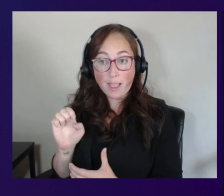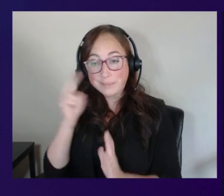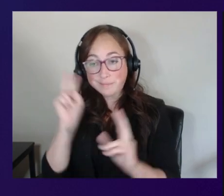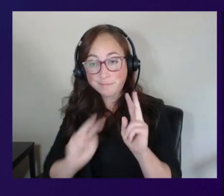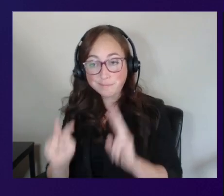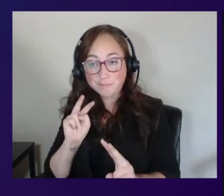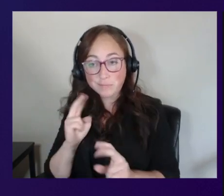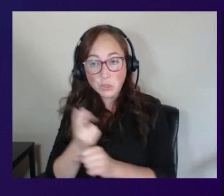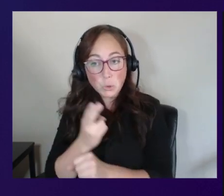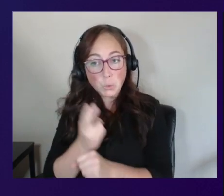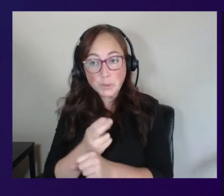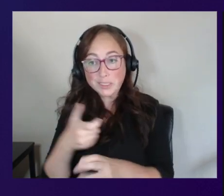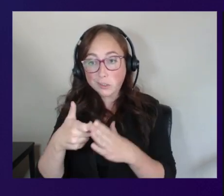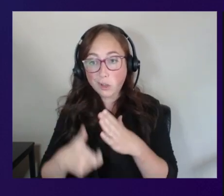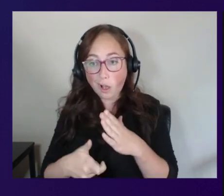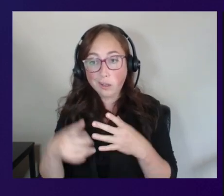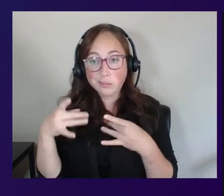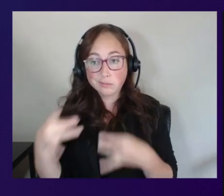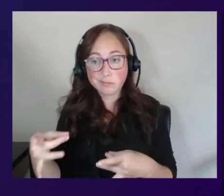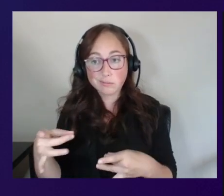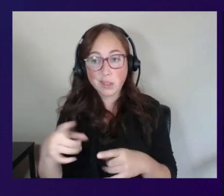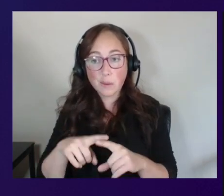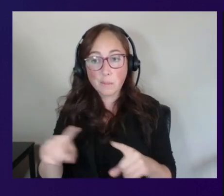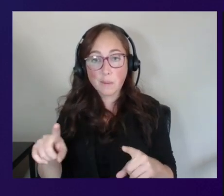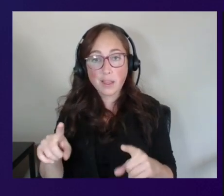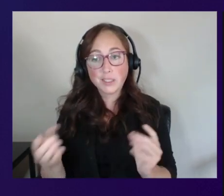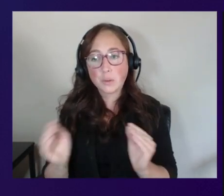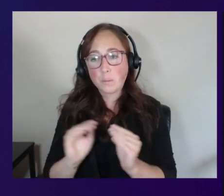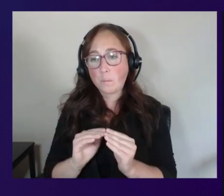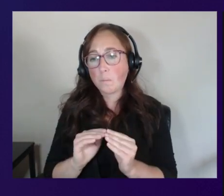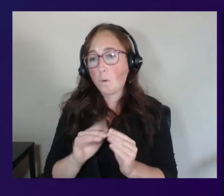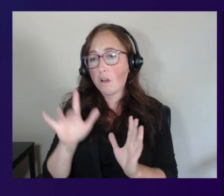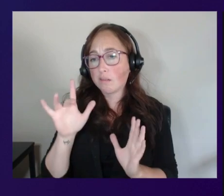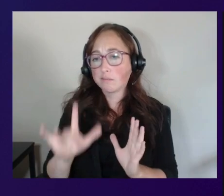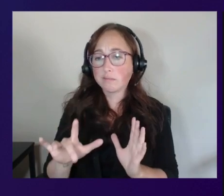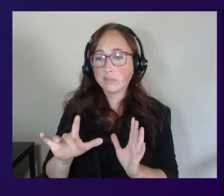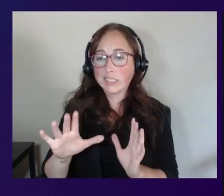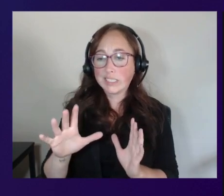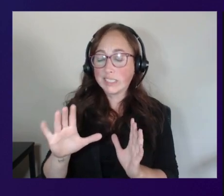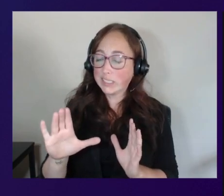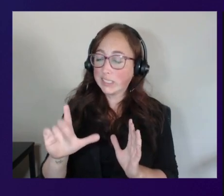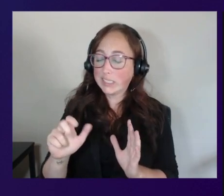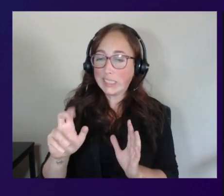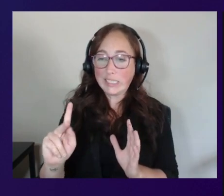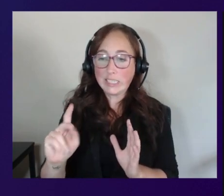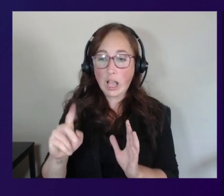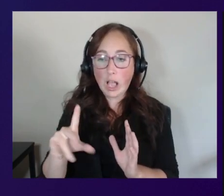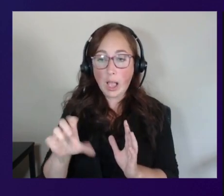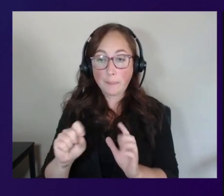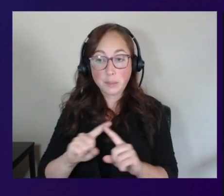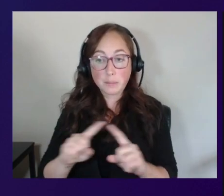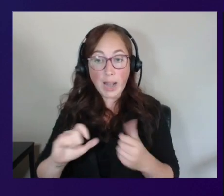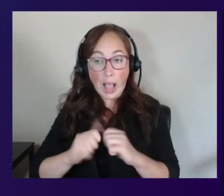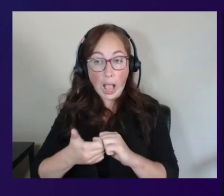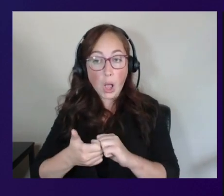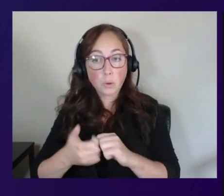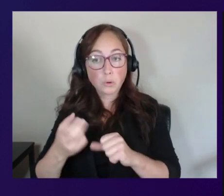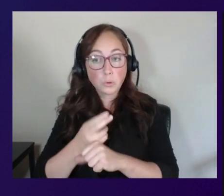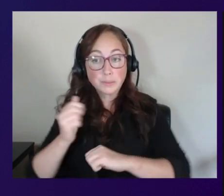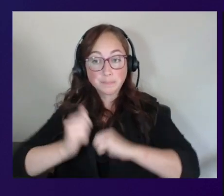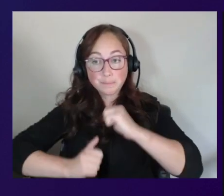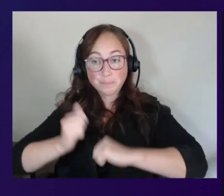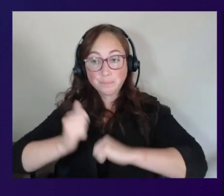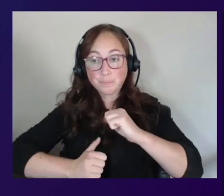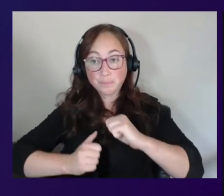but let's let's be honest that's more click ops stuff so how do we use something like infrastructure as code or can we use